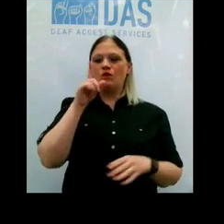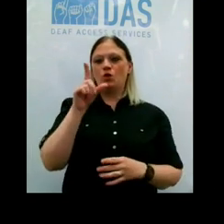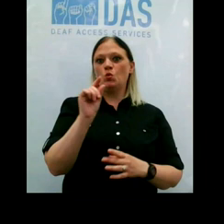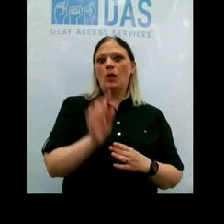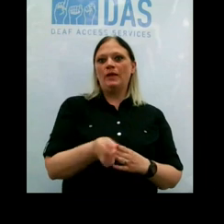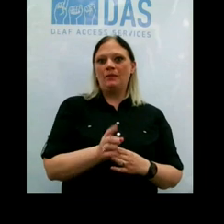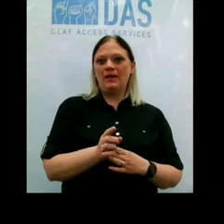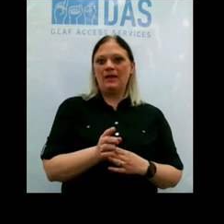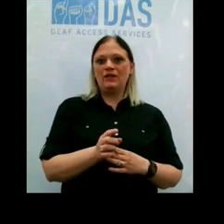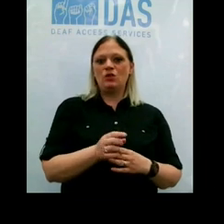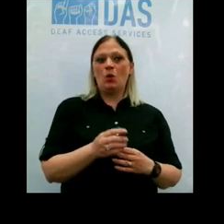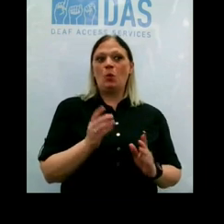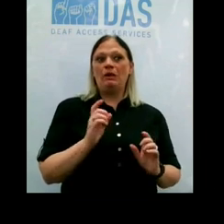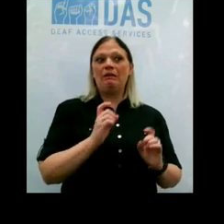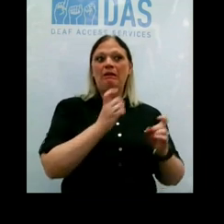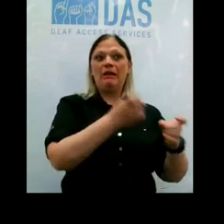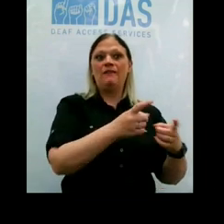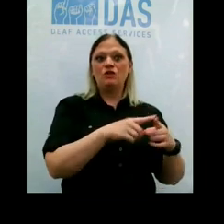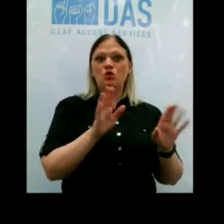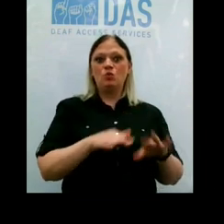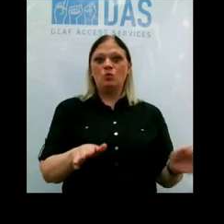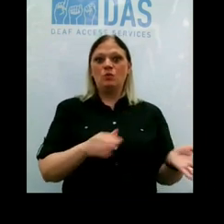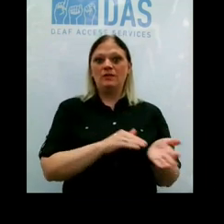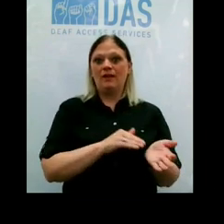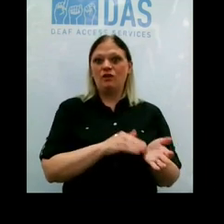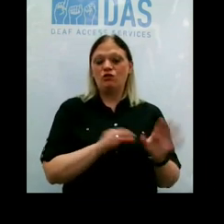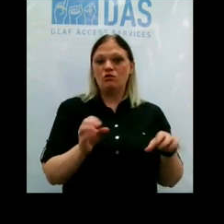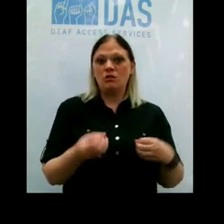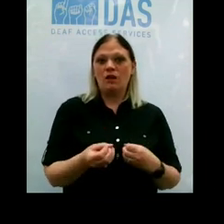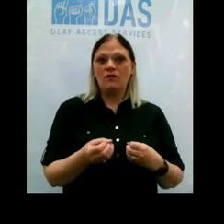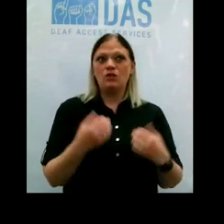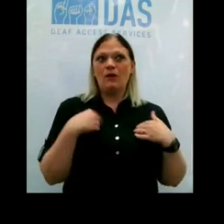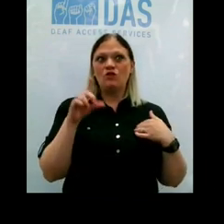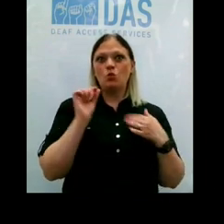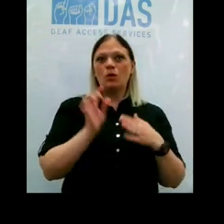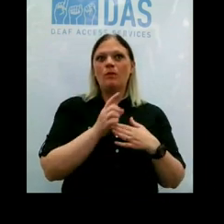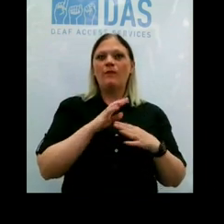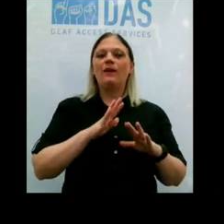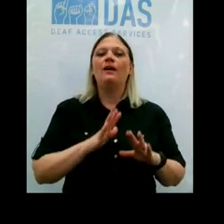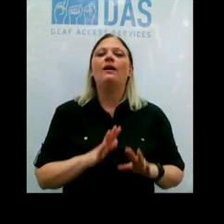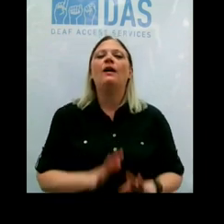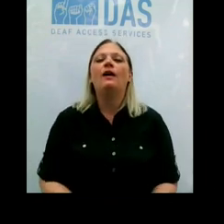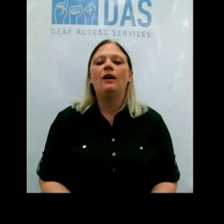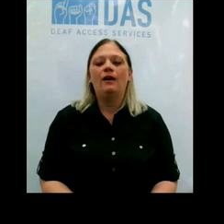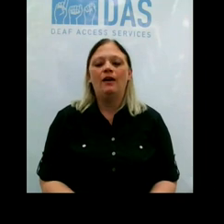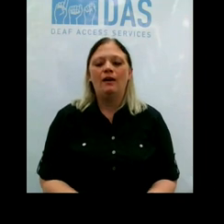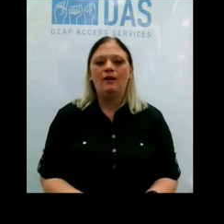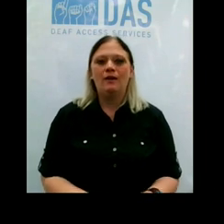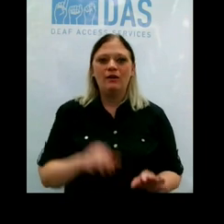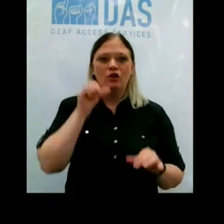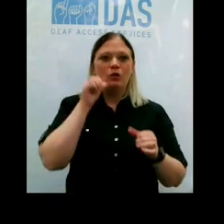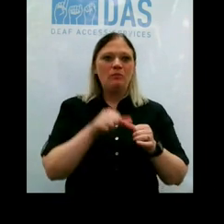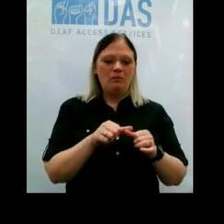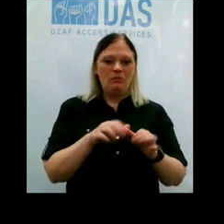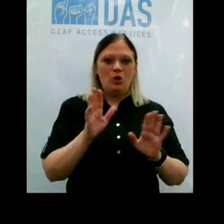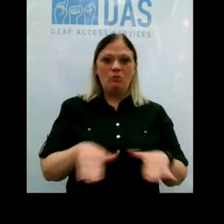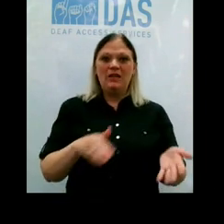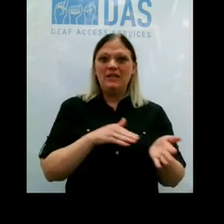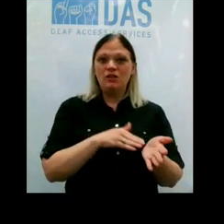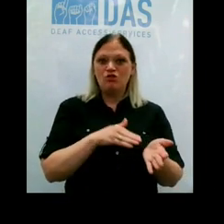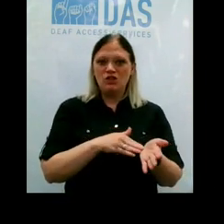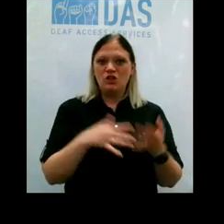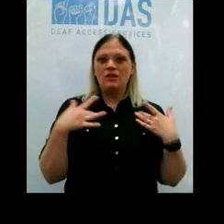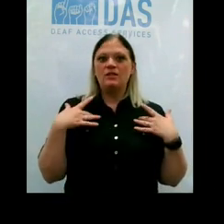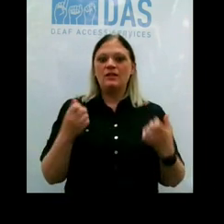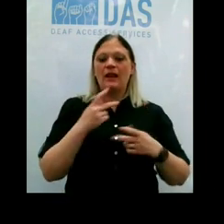pediatrician's office, and you'll have, like, 20 minutes of being able to take a breath. Remember, pediatricians and